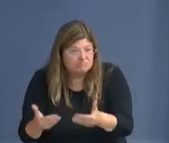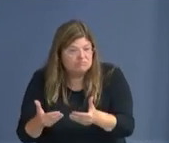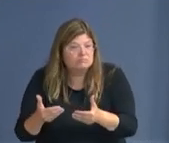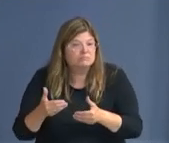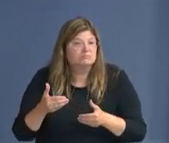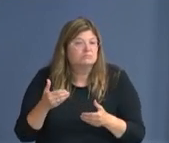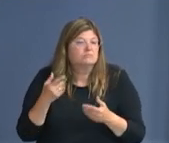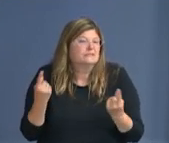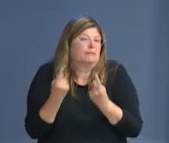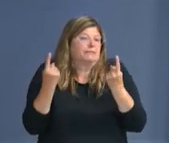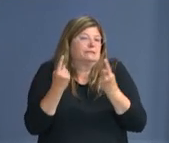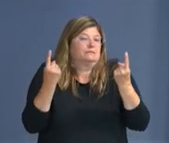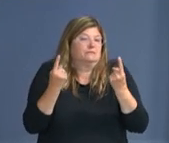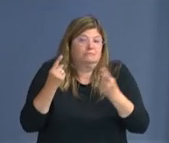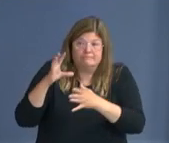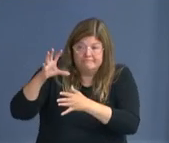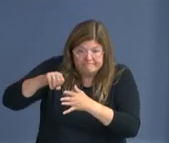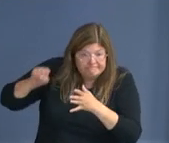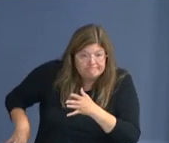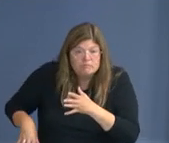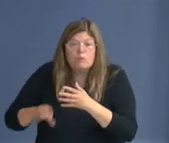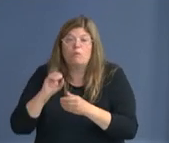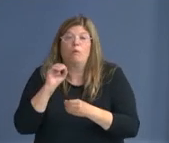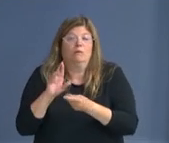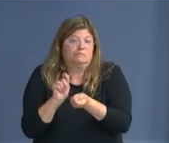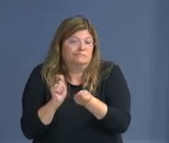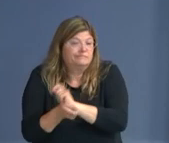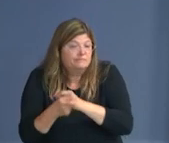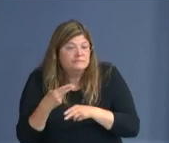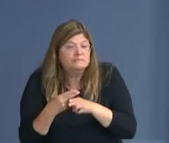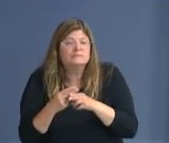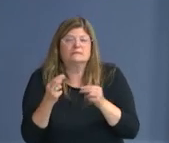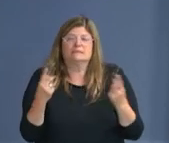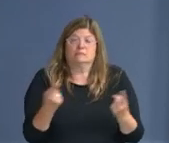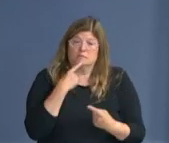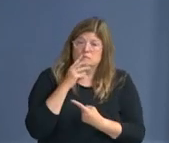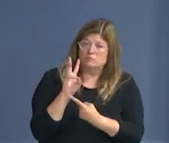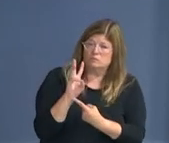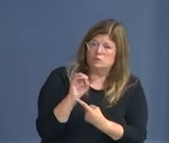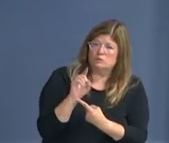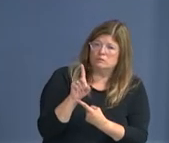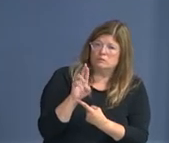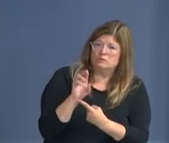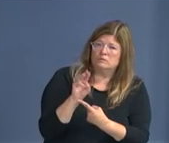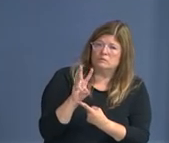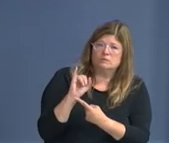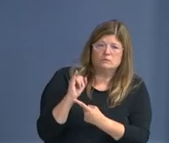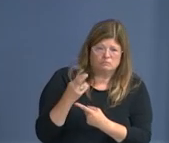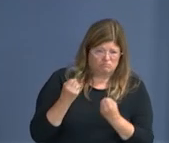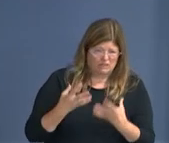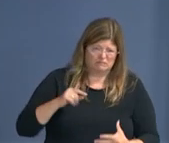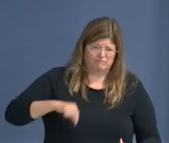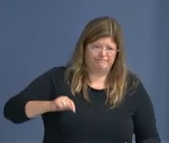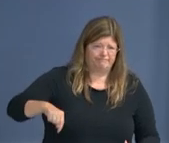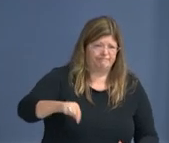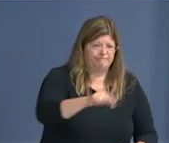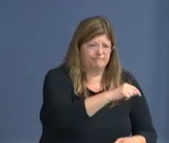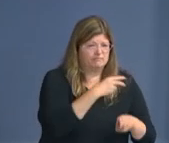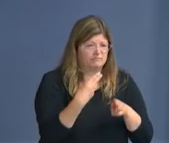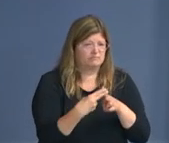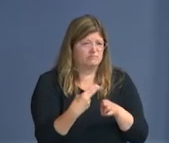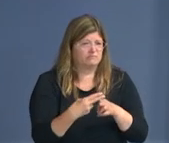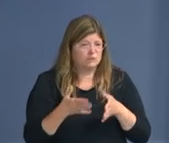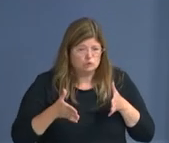specific to Wilson, or is that just over the entire city? Over the entire city. Looking at street names, monuments, buildings,